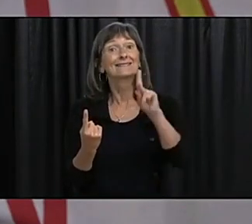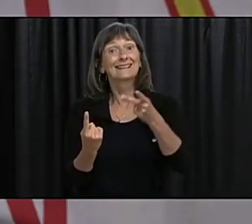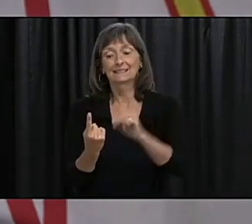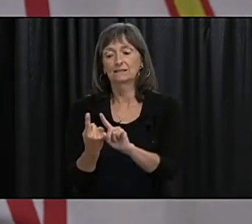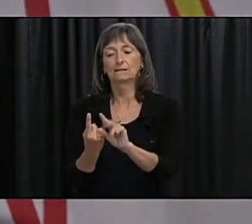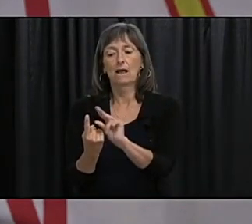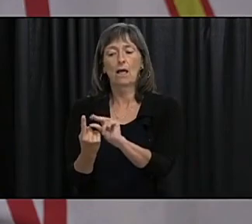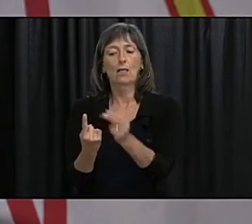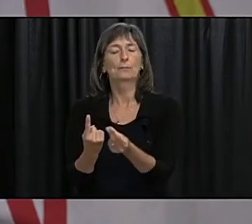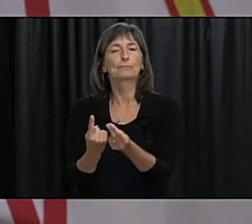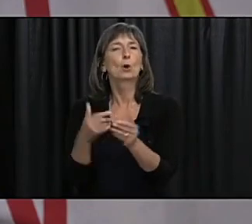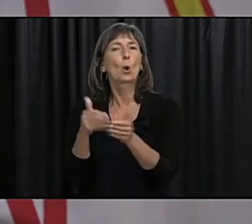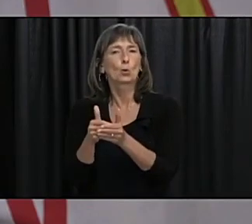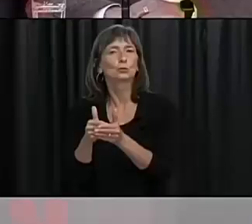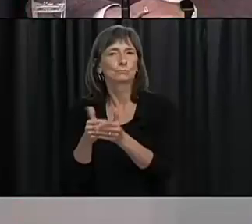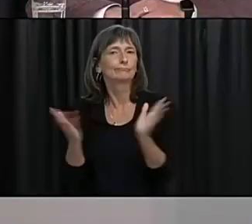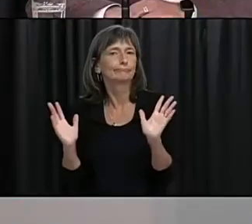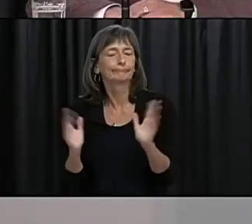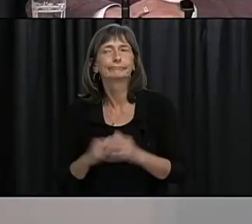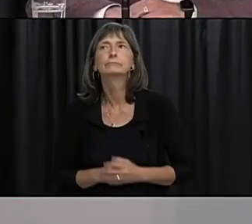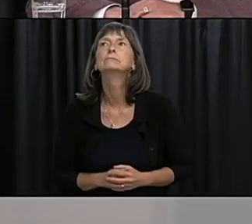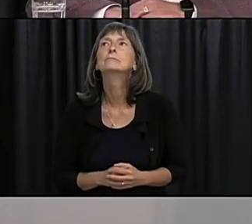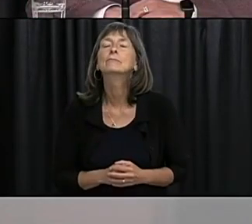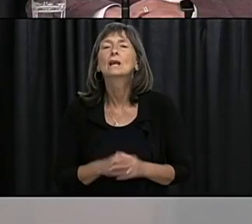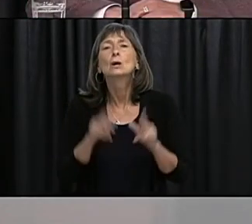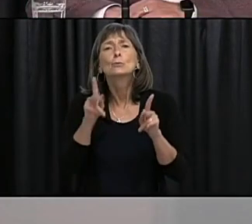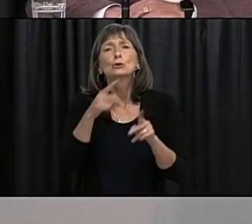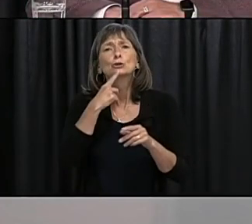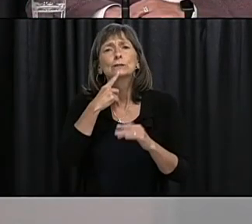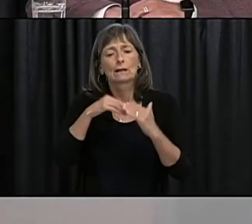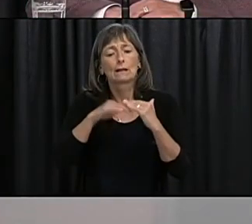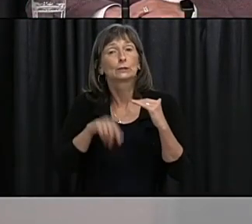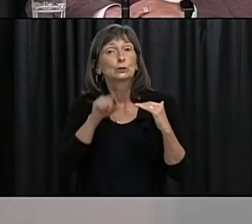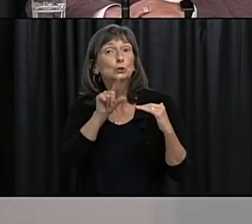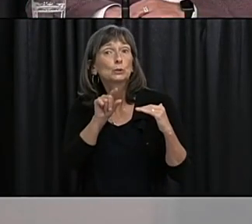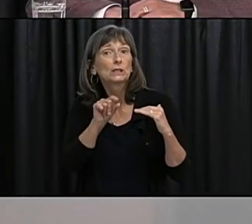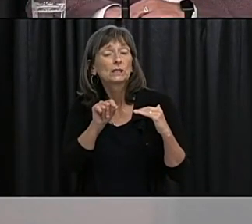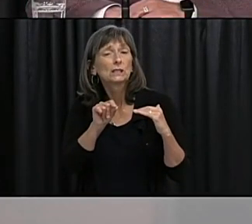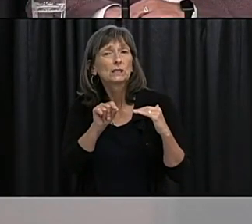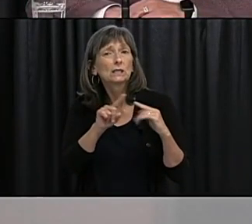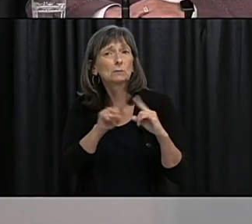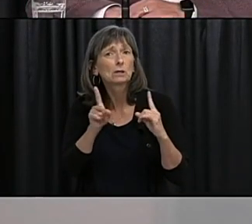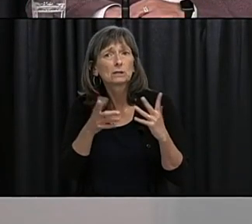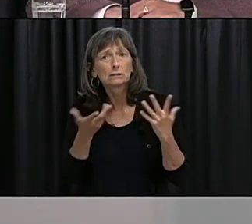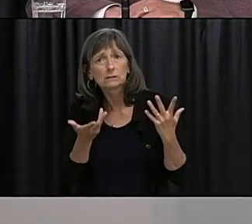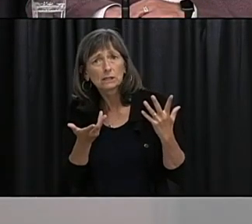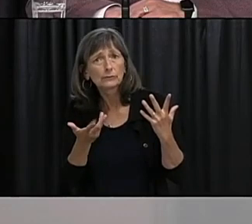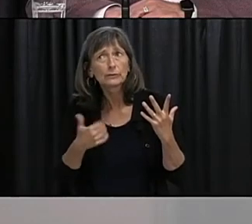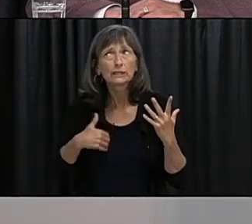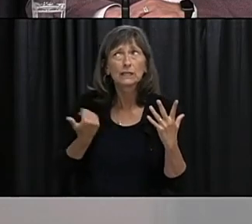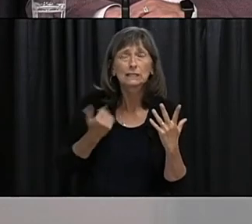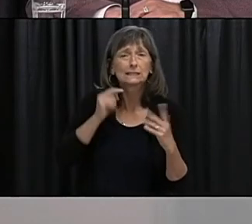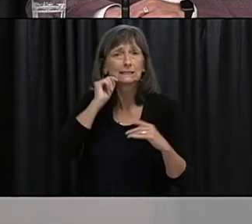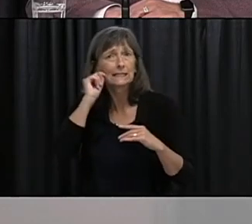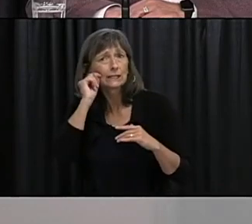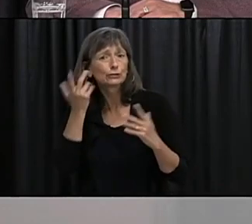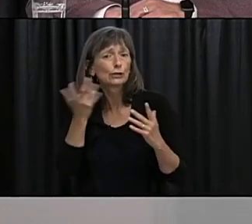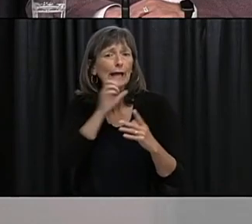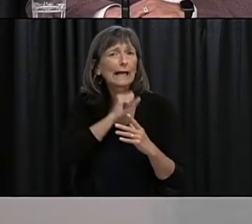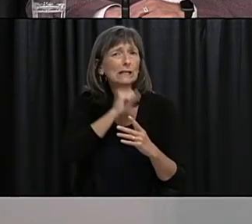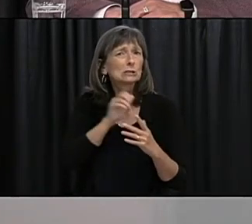and the person is less than 20 years old can you give any details are we talking about a very young person a teenager